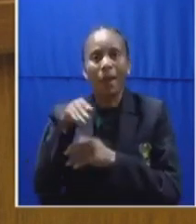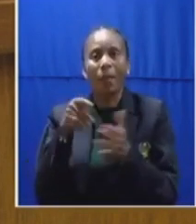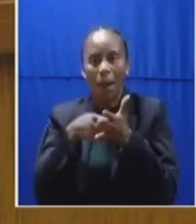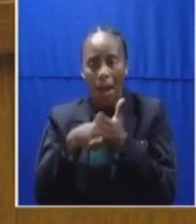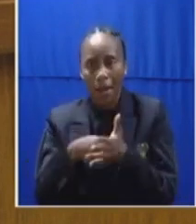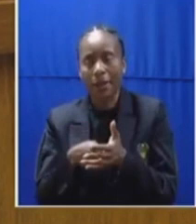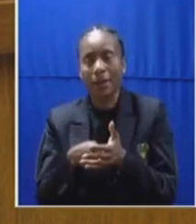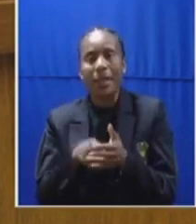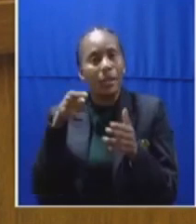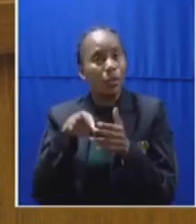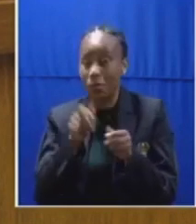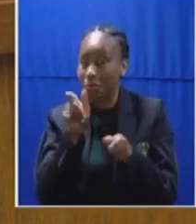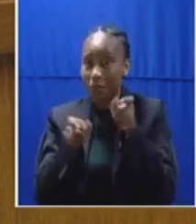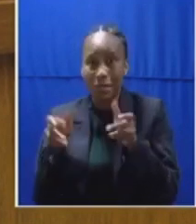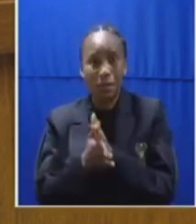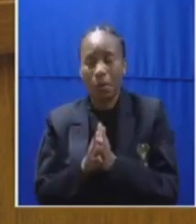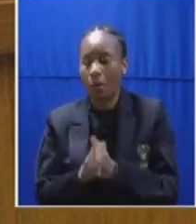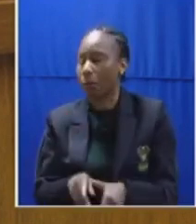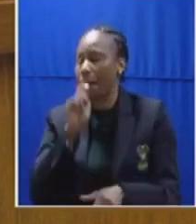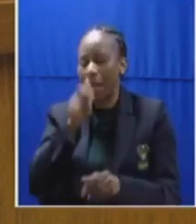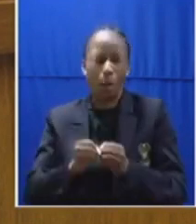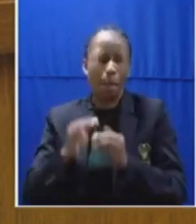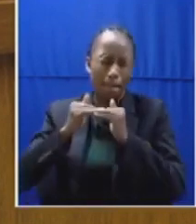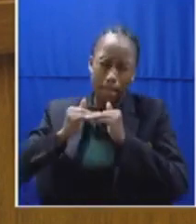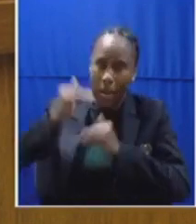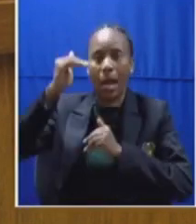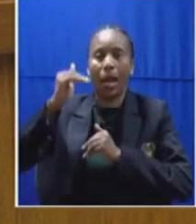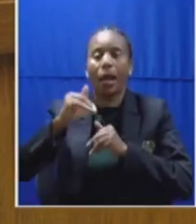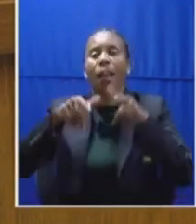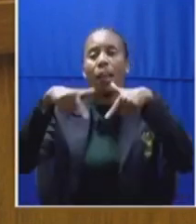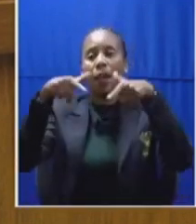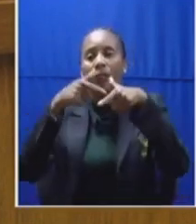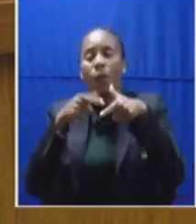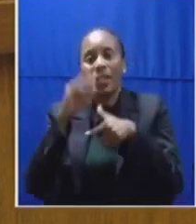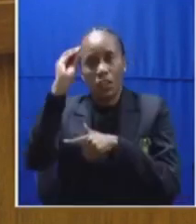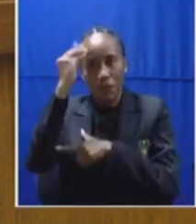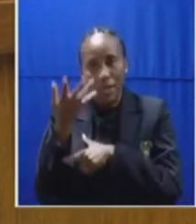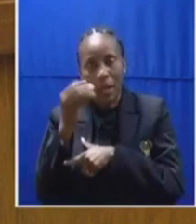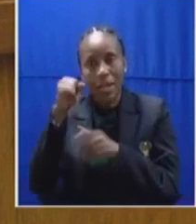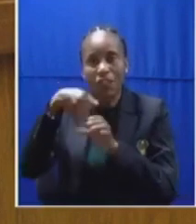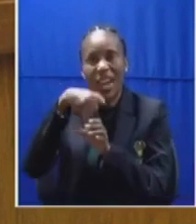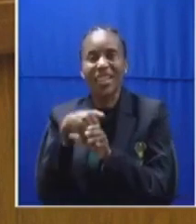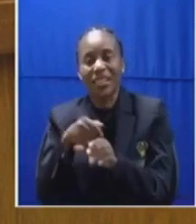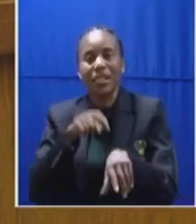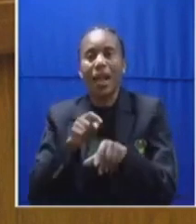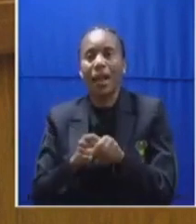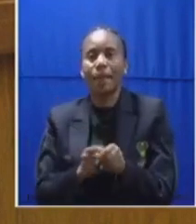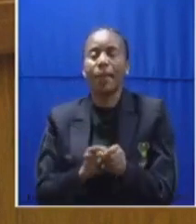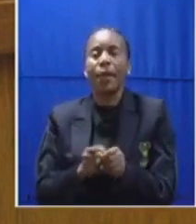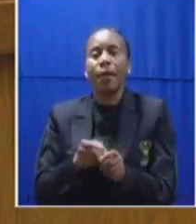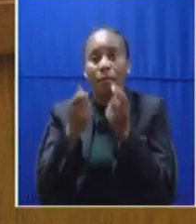Bank are exploited and made to pay extremely high levels of interest and when they fall into financial difficulty for